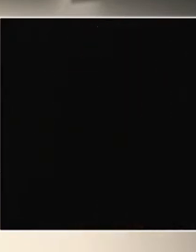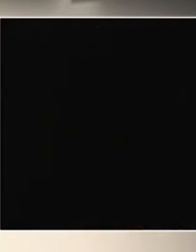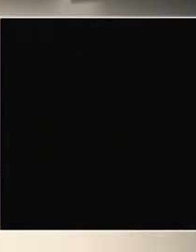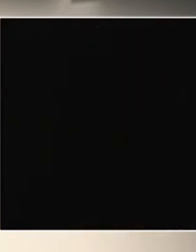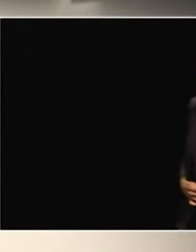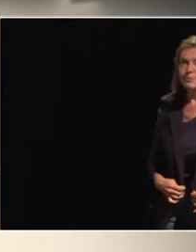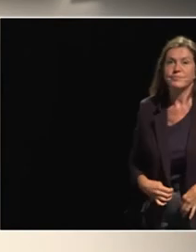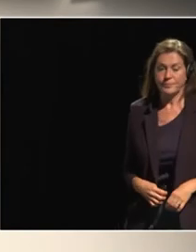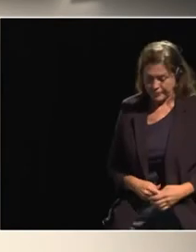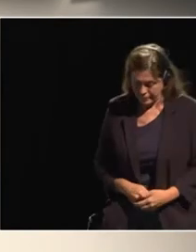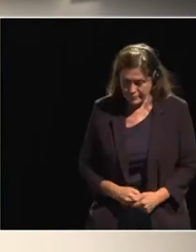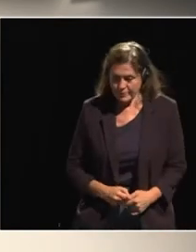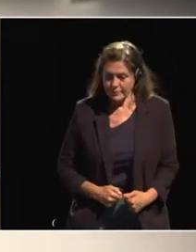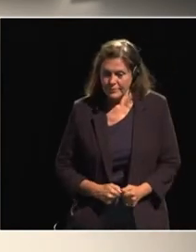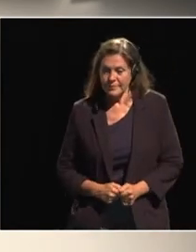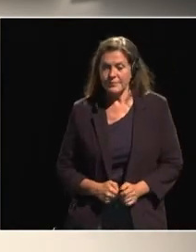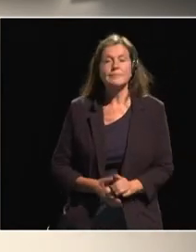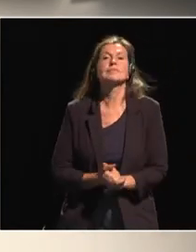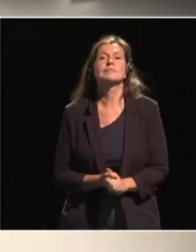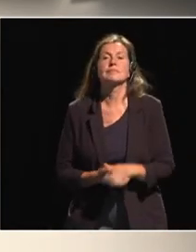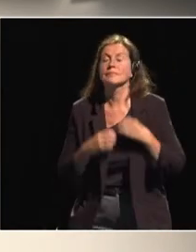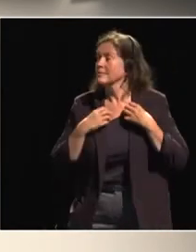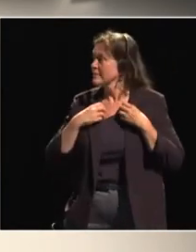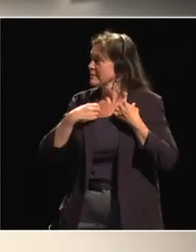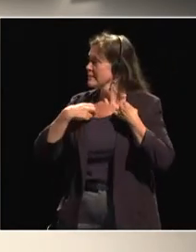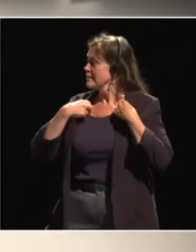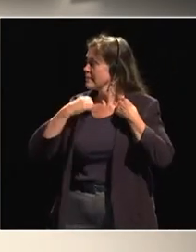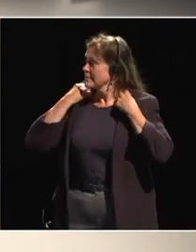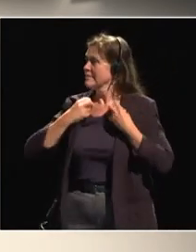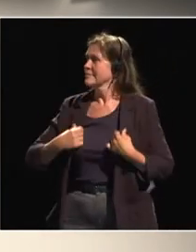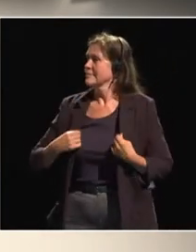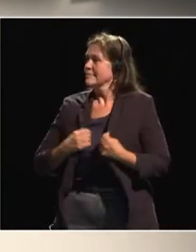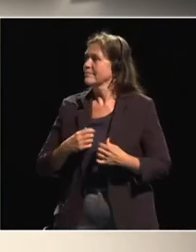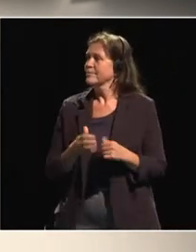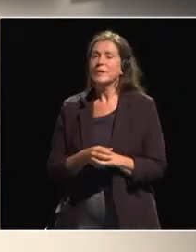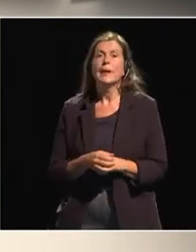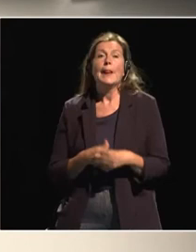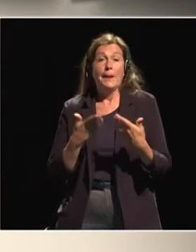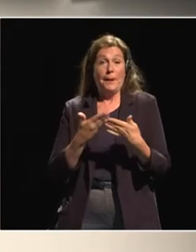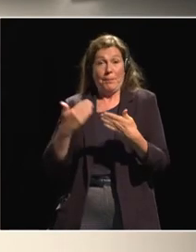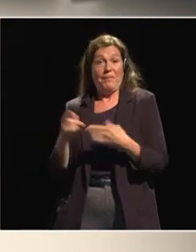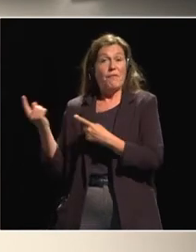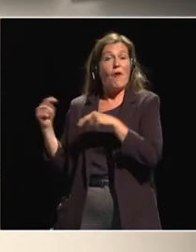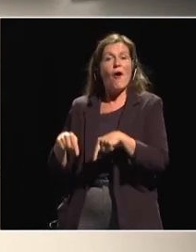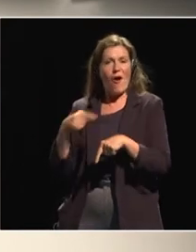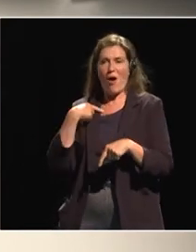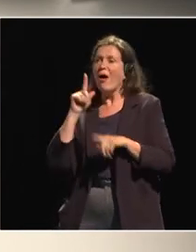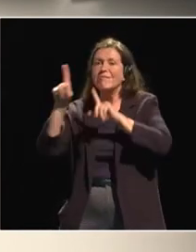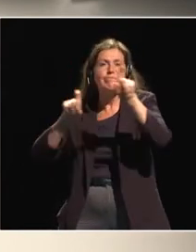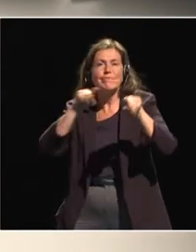so i'll go back to the audience to see yes there's a gentleman here uh in the second row with his hand up